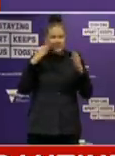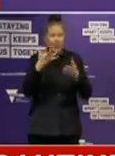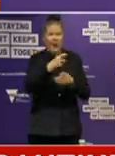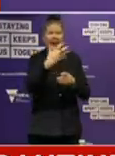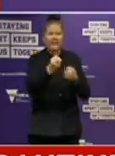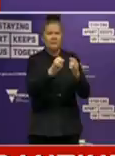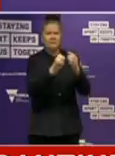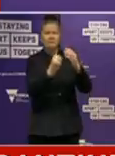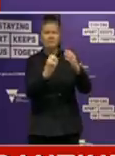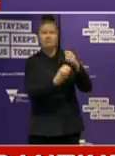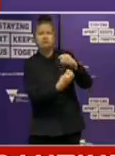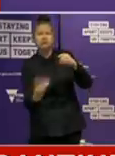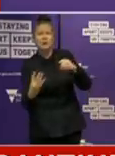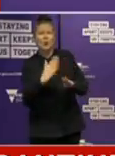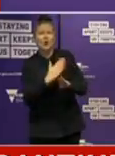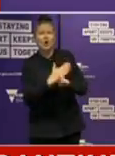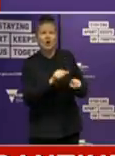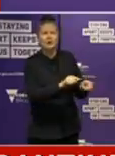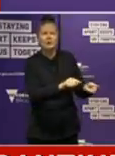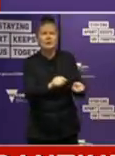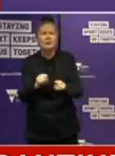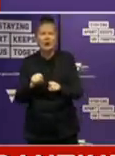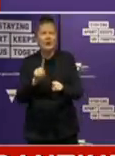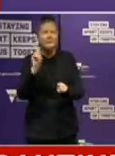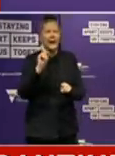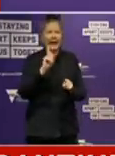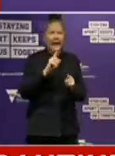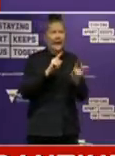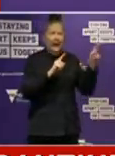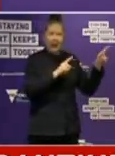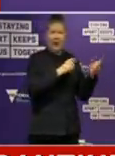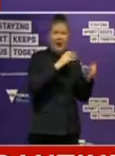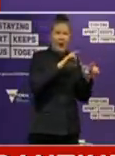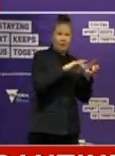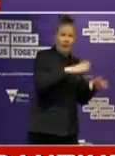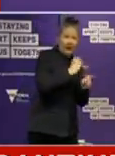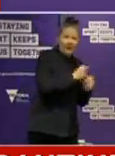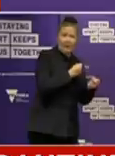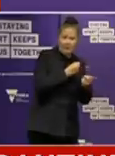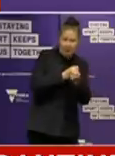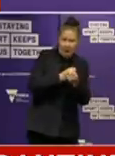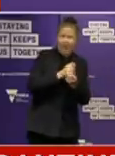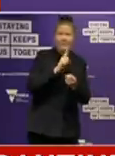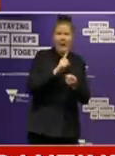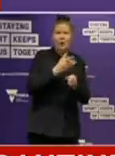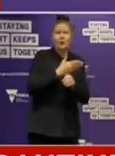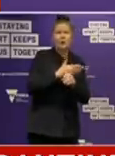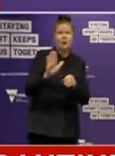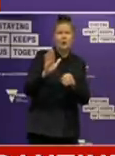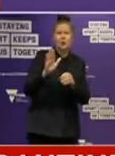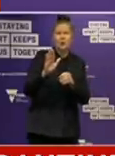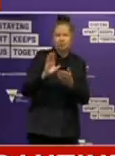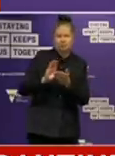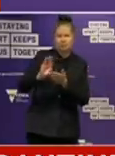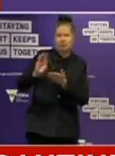the two levels of government have provided complementary support. This new sole trader initiative is a recognition of the